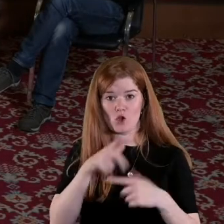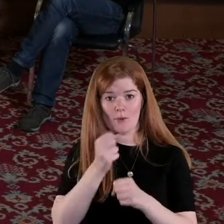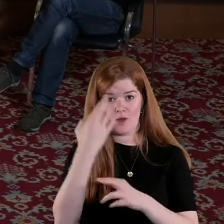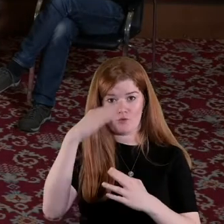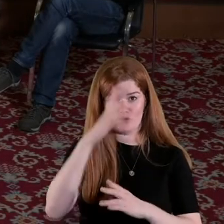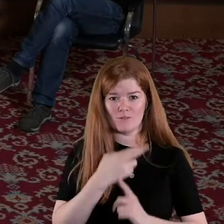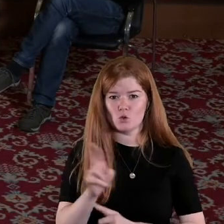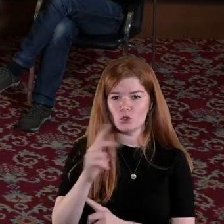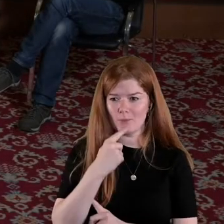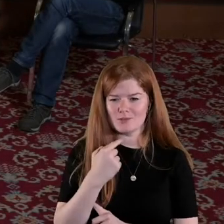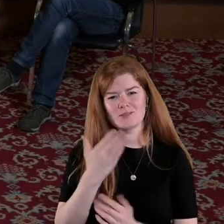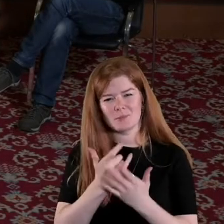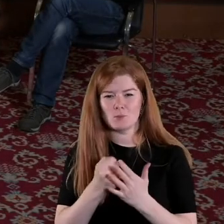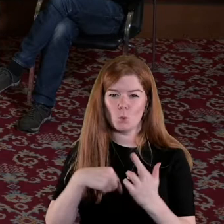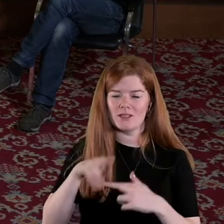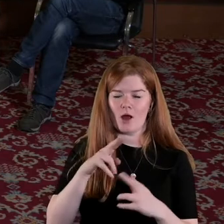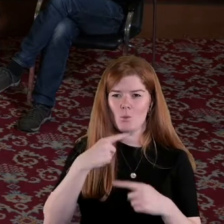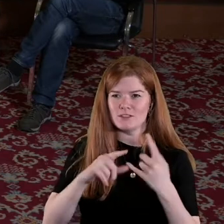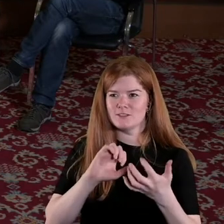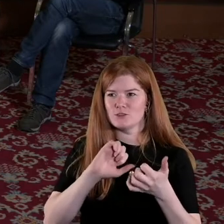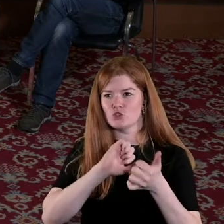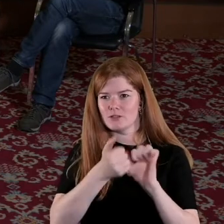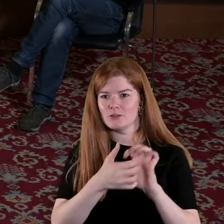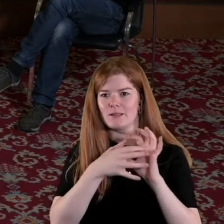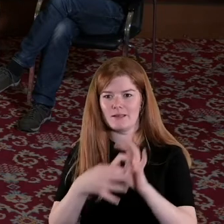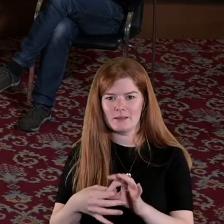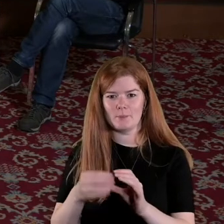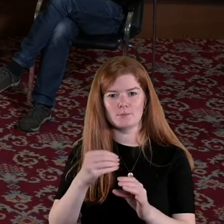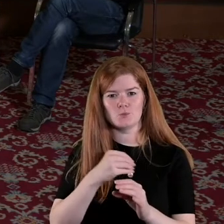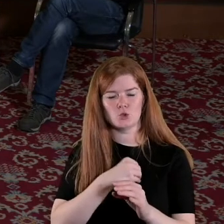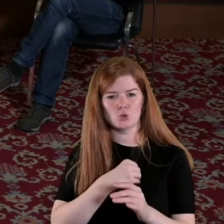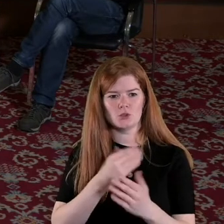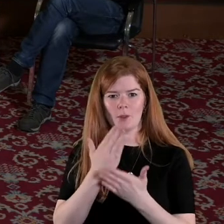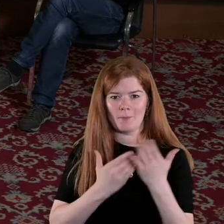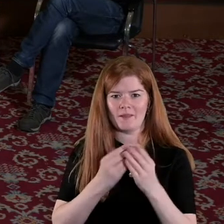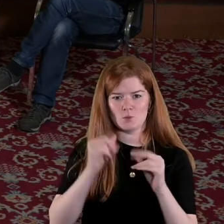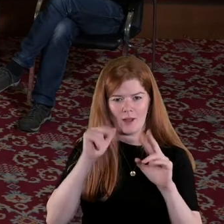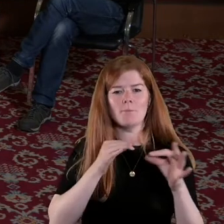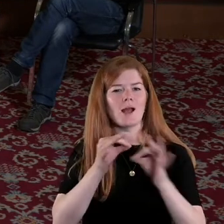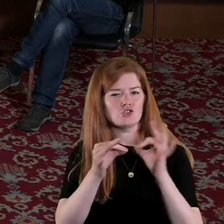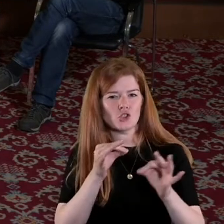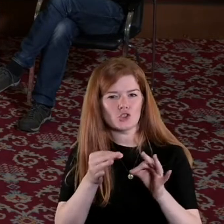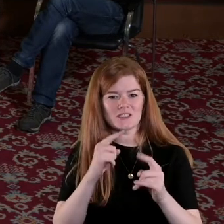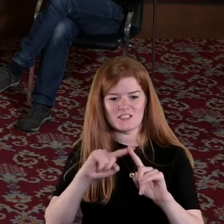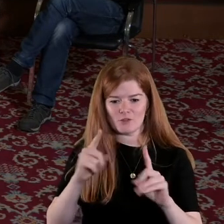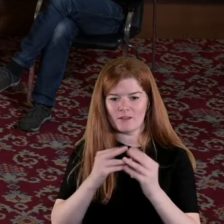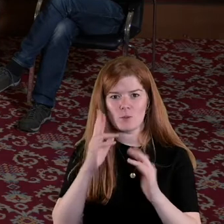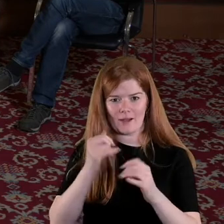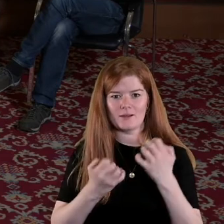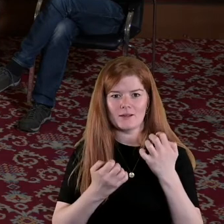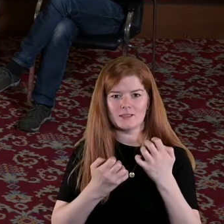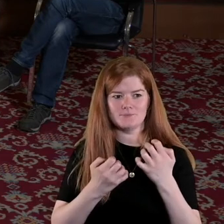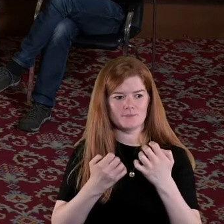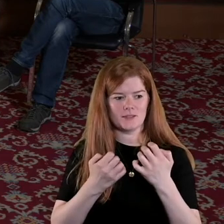we do tend to reconstruct it in terms of things that happened that can be measured things that we can count like the